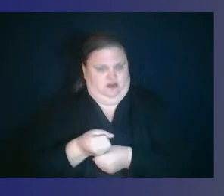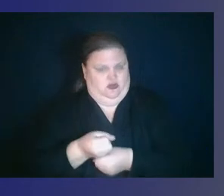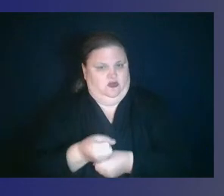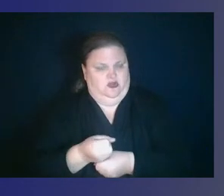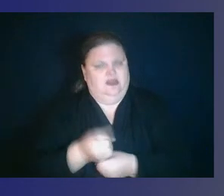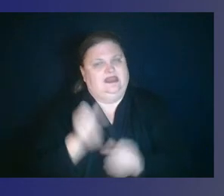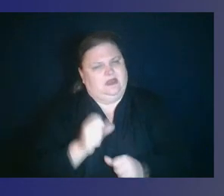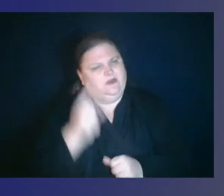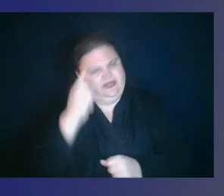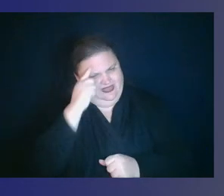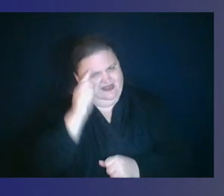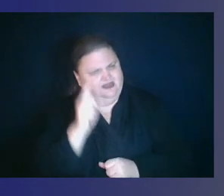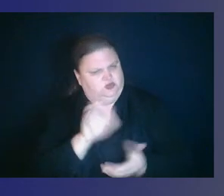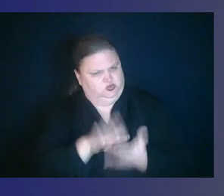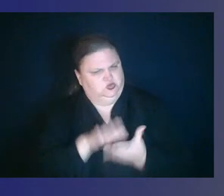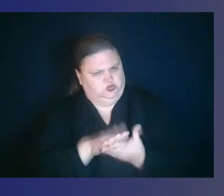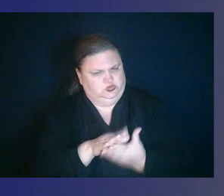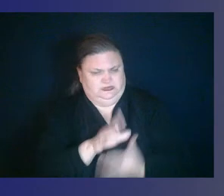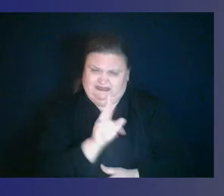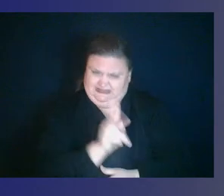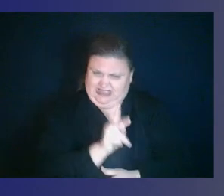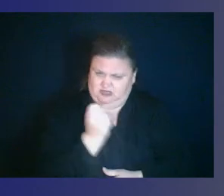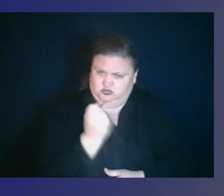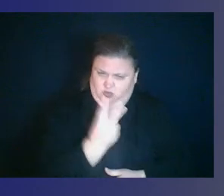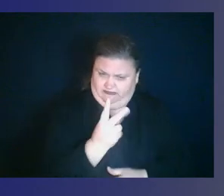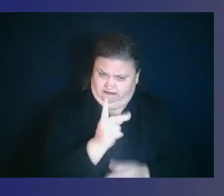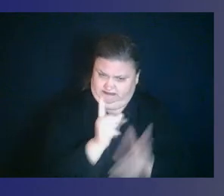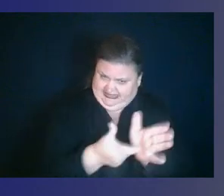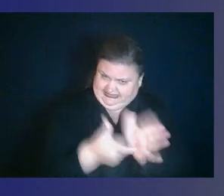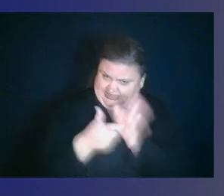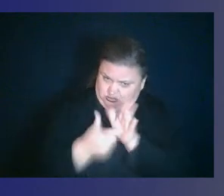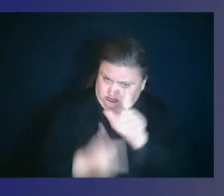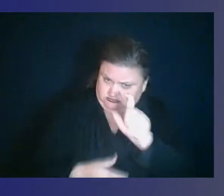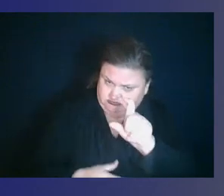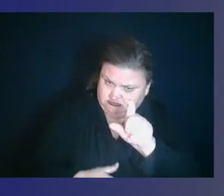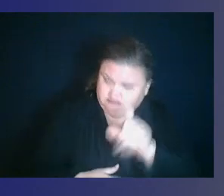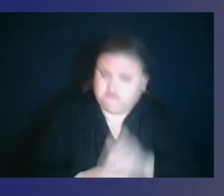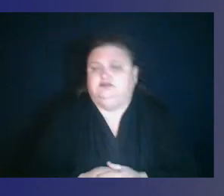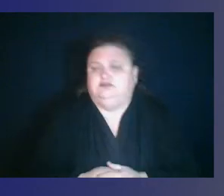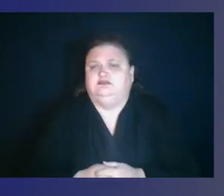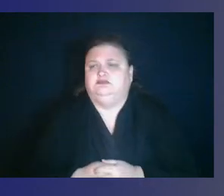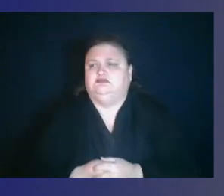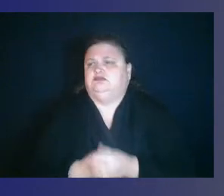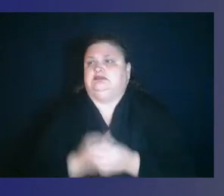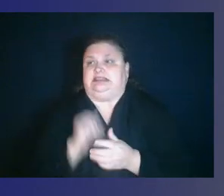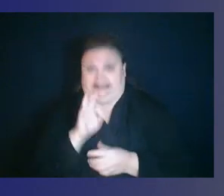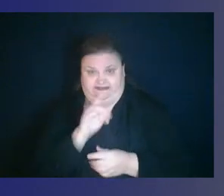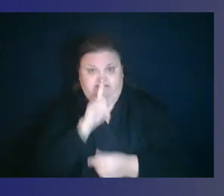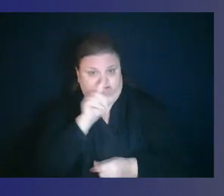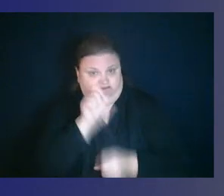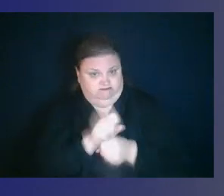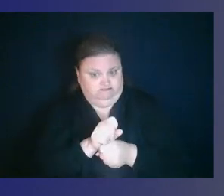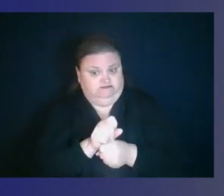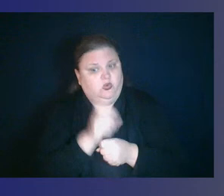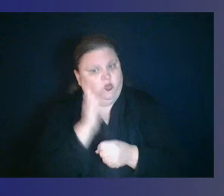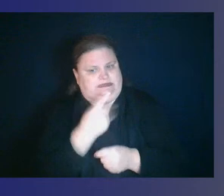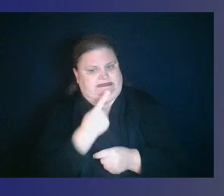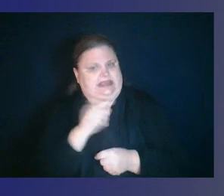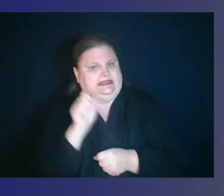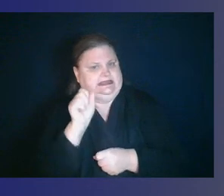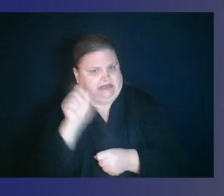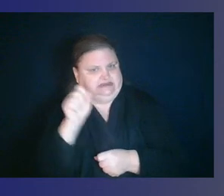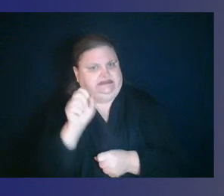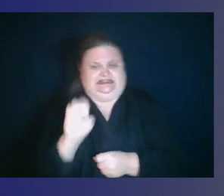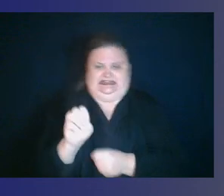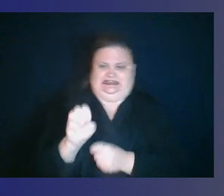service? And if so, what would it have taken to make sure that that system is open for our kids,